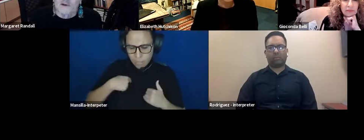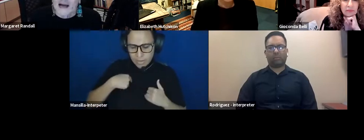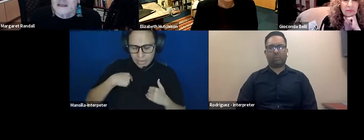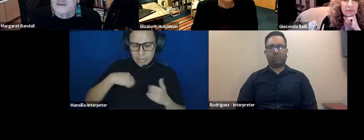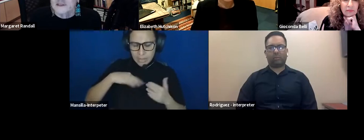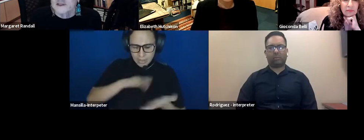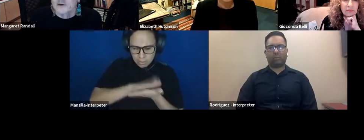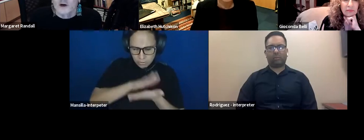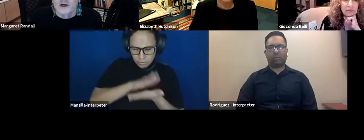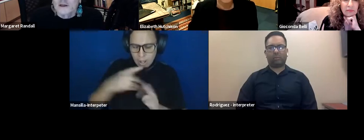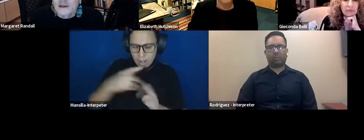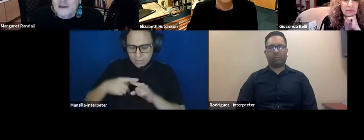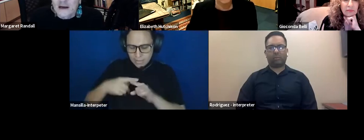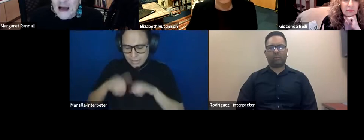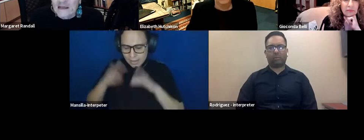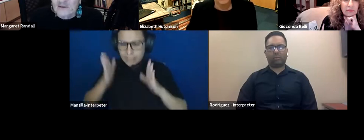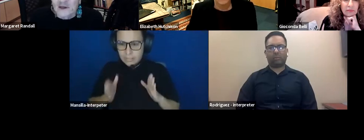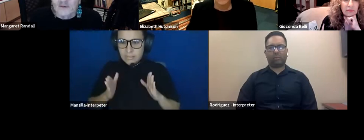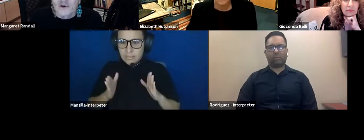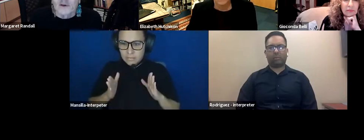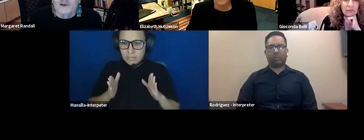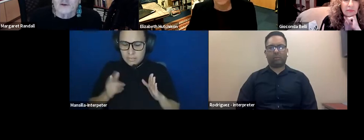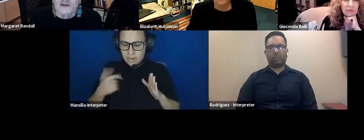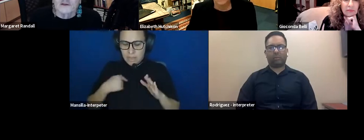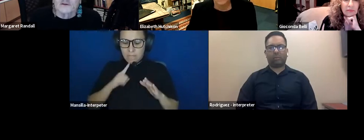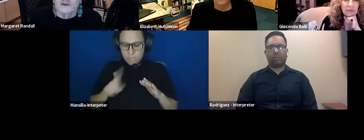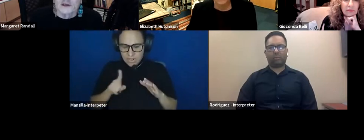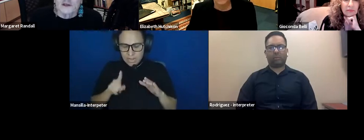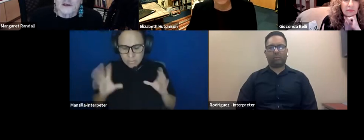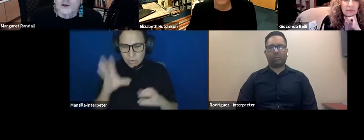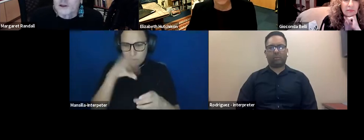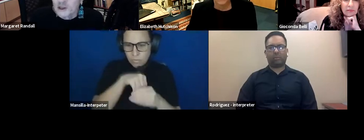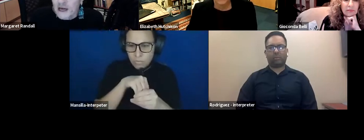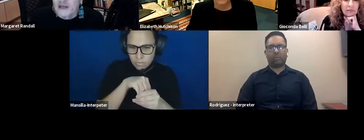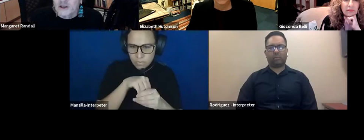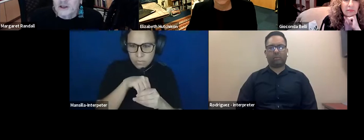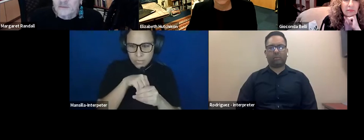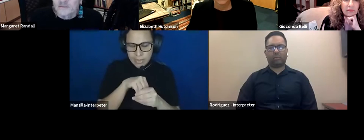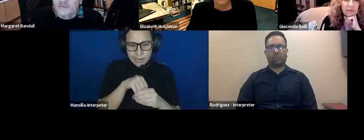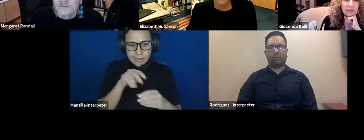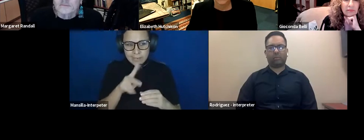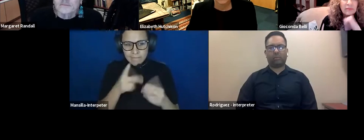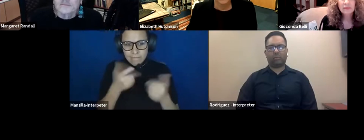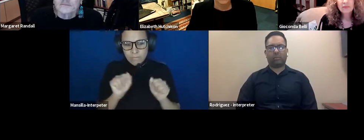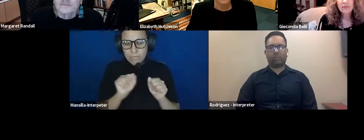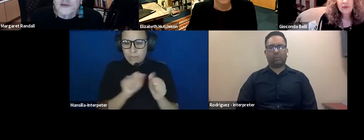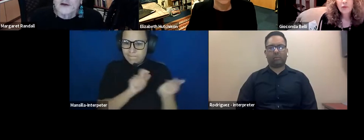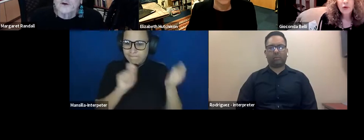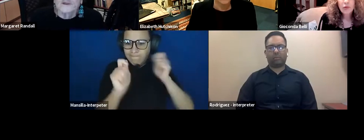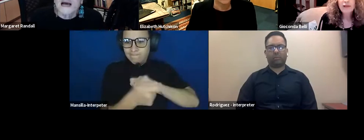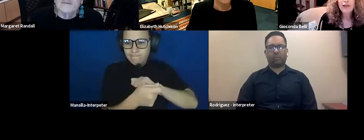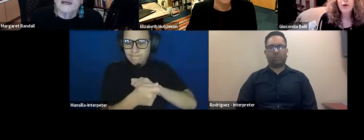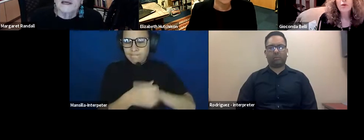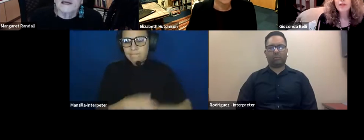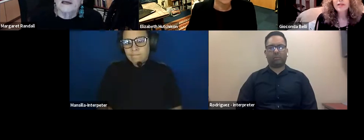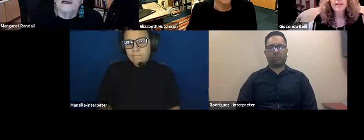also activists who are actively involved in trying to look to change. I don't